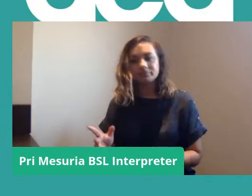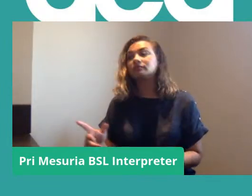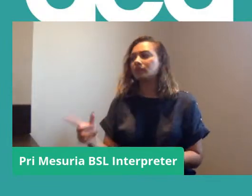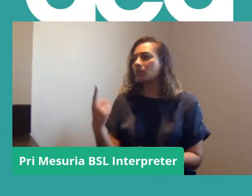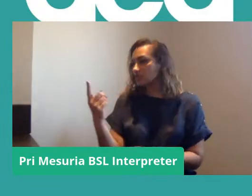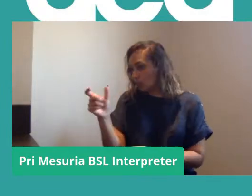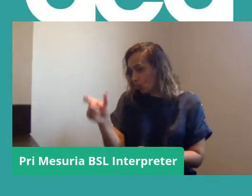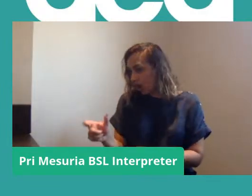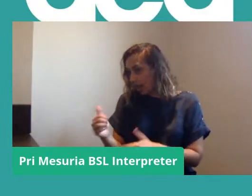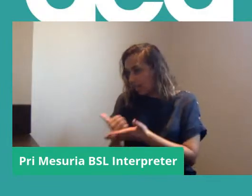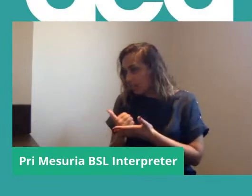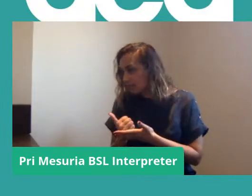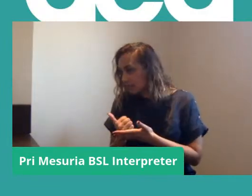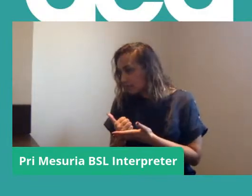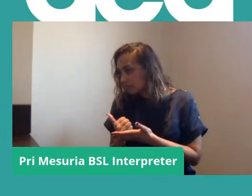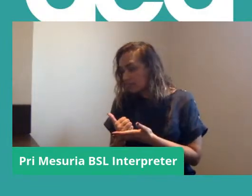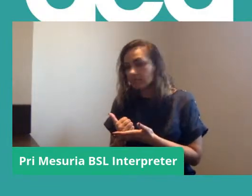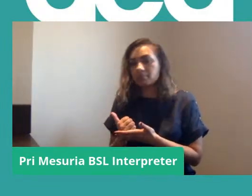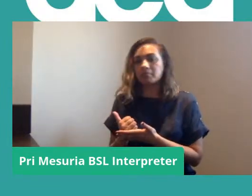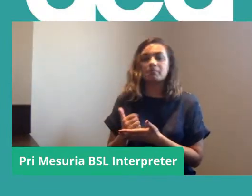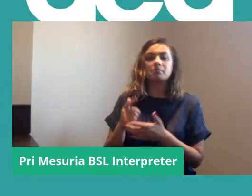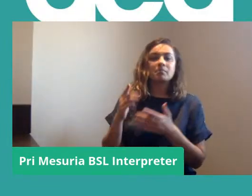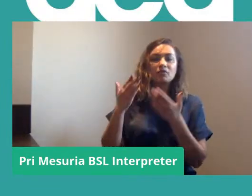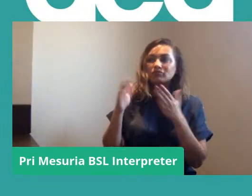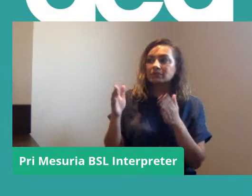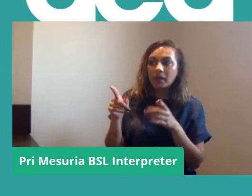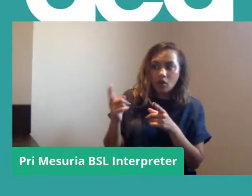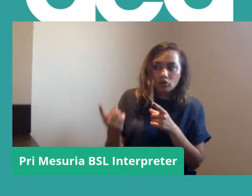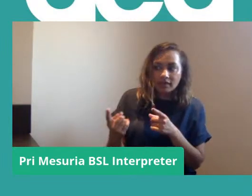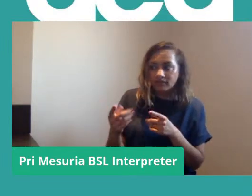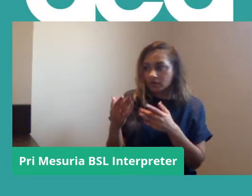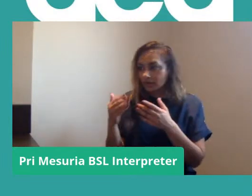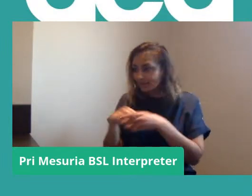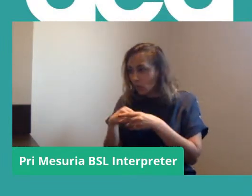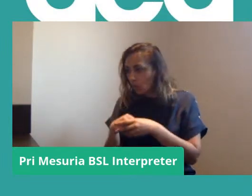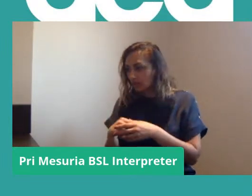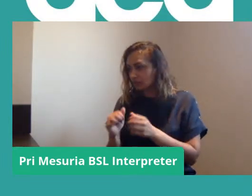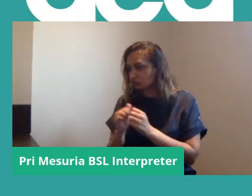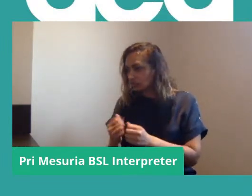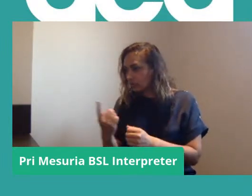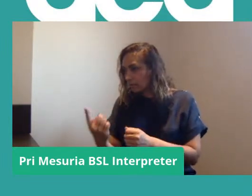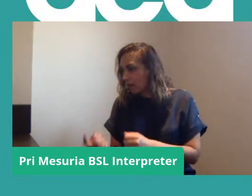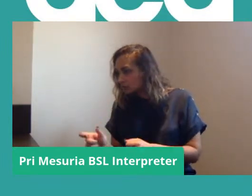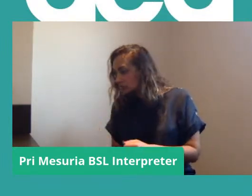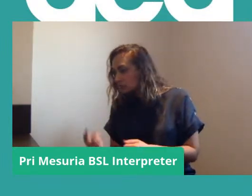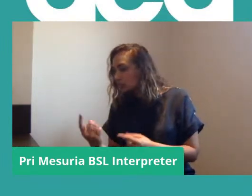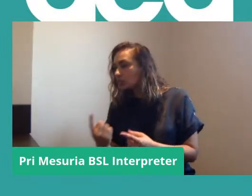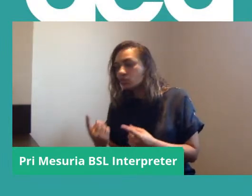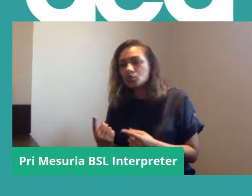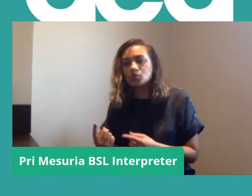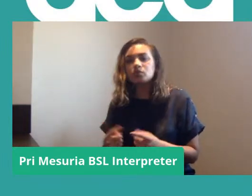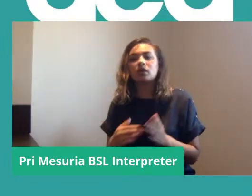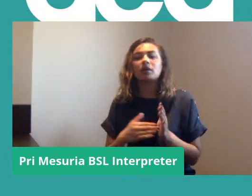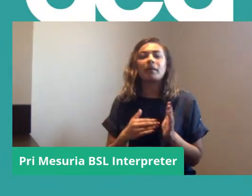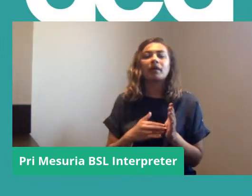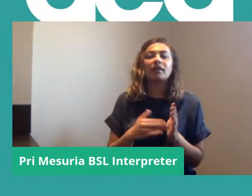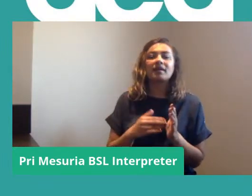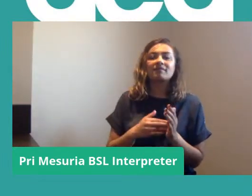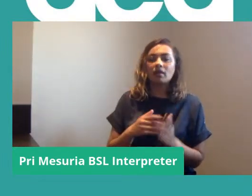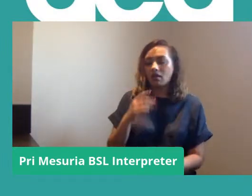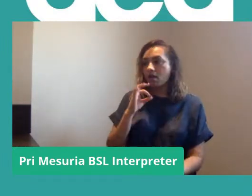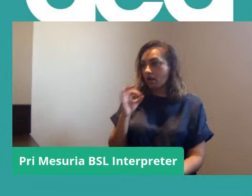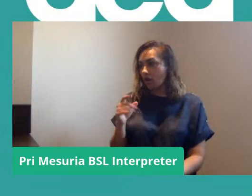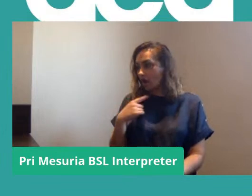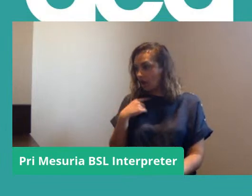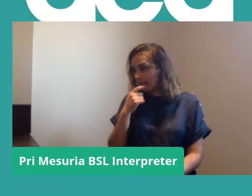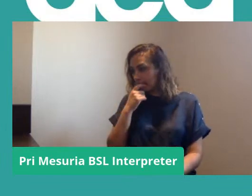someone in the workplace who was respected by their colleagues involved in the union and this what McAleven would call organic leader was